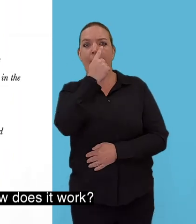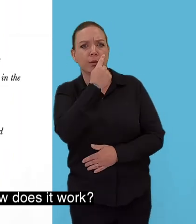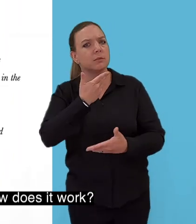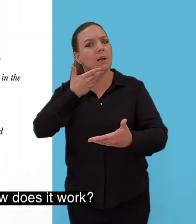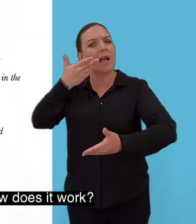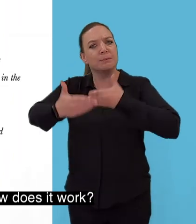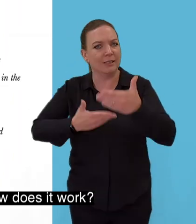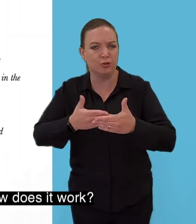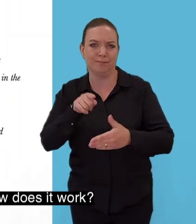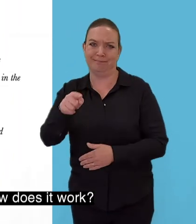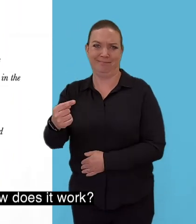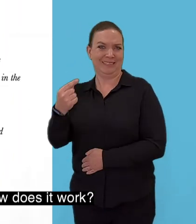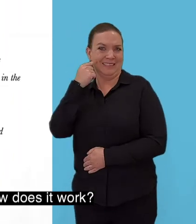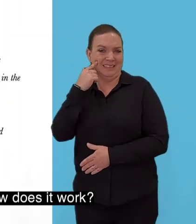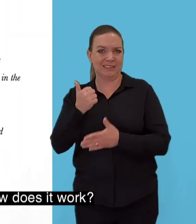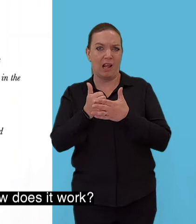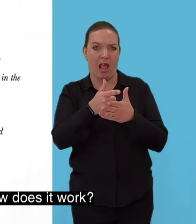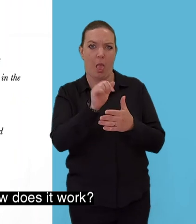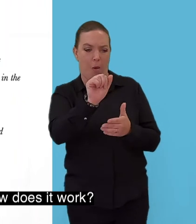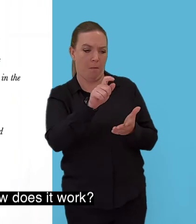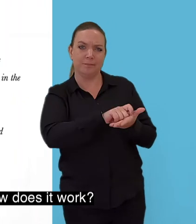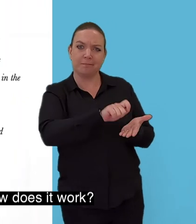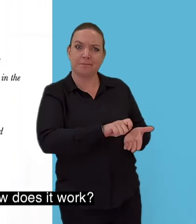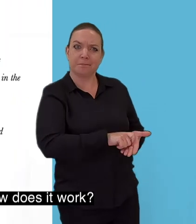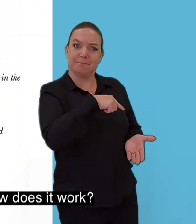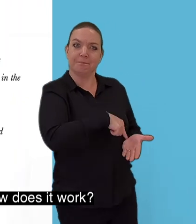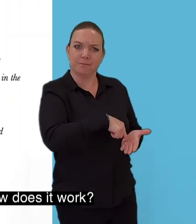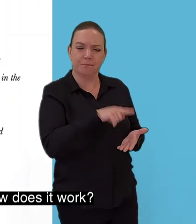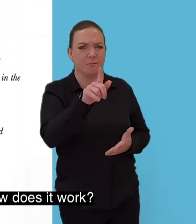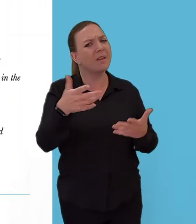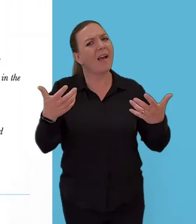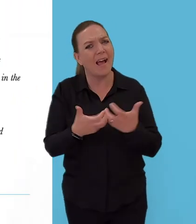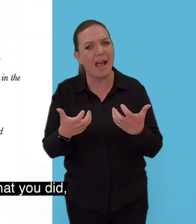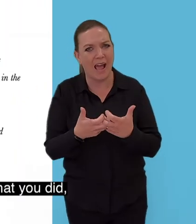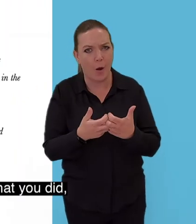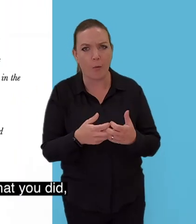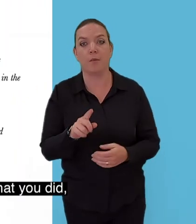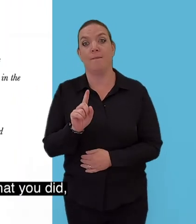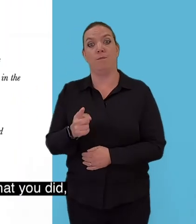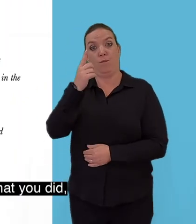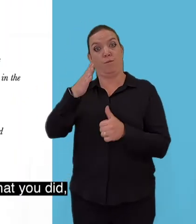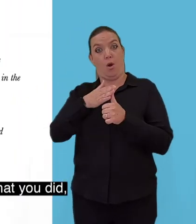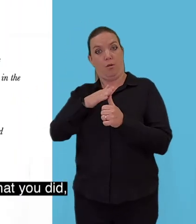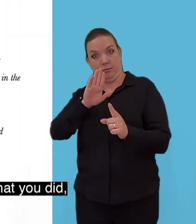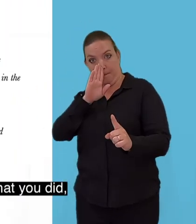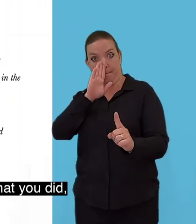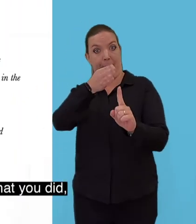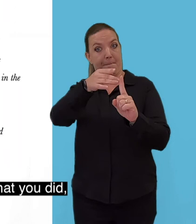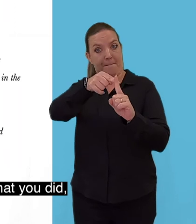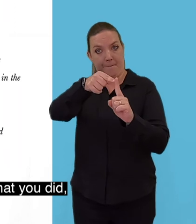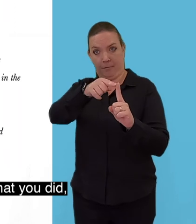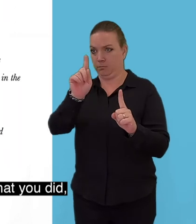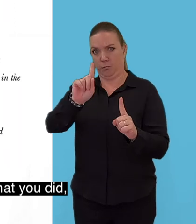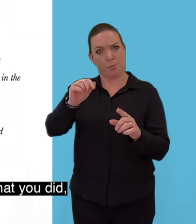way to remember to structure your examples. So how does it work? Firstly you make your point by saying what you did.